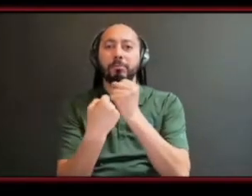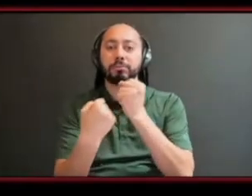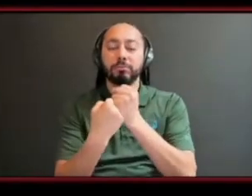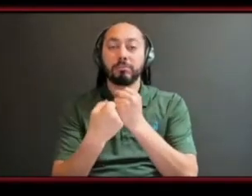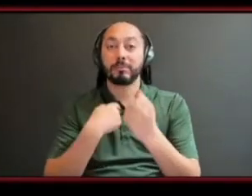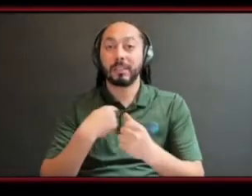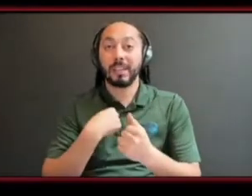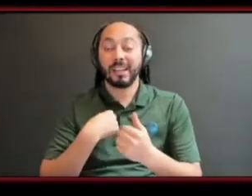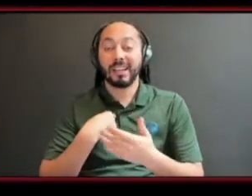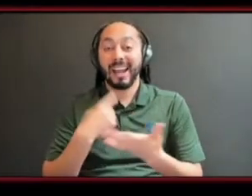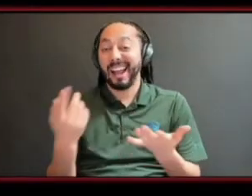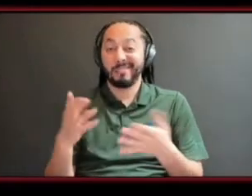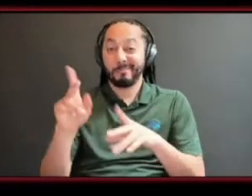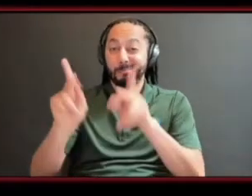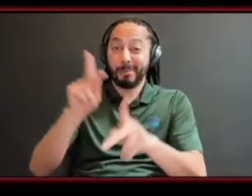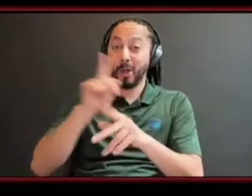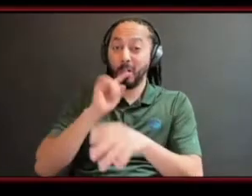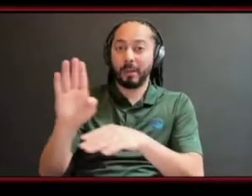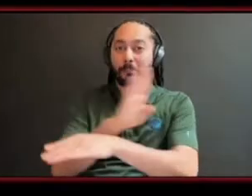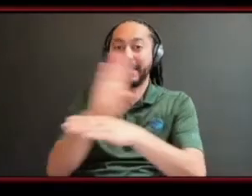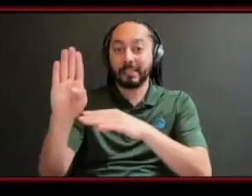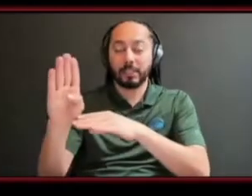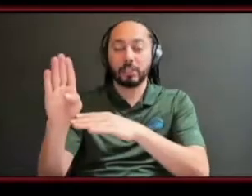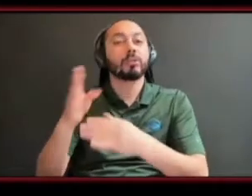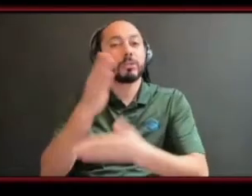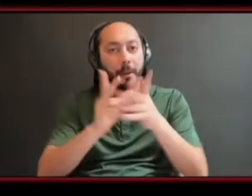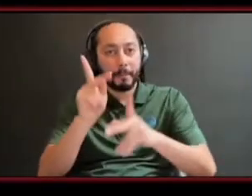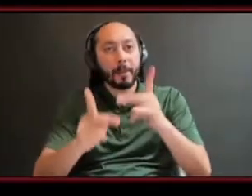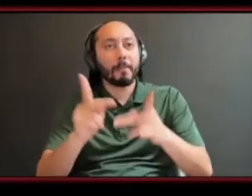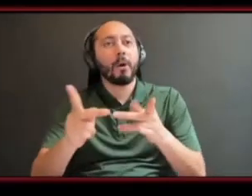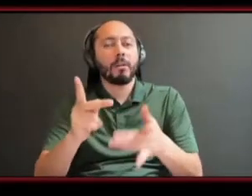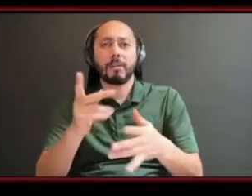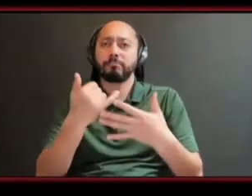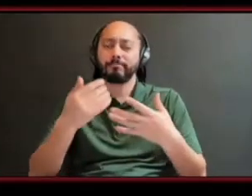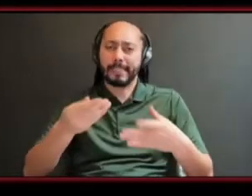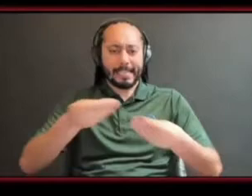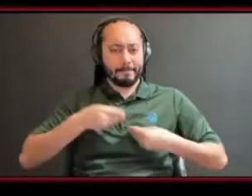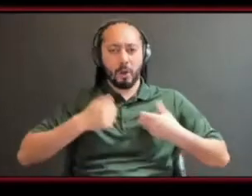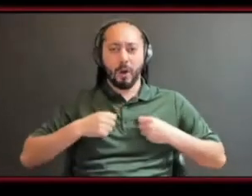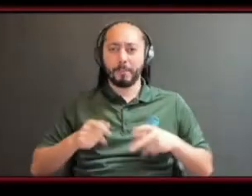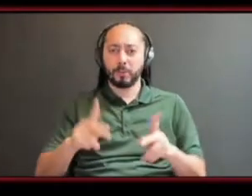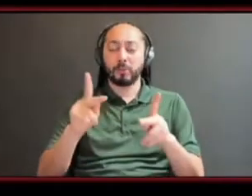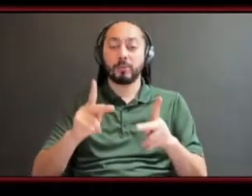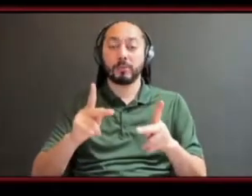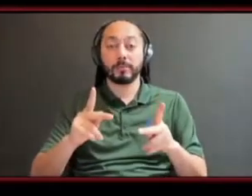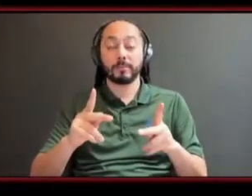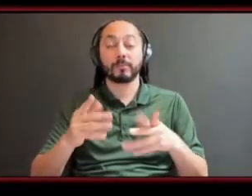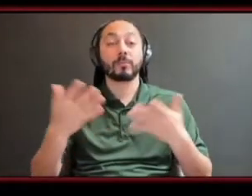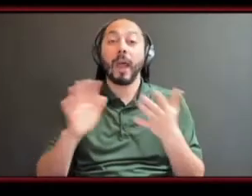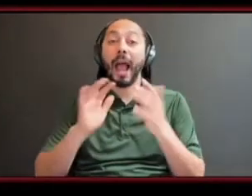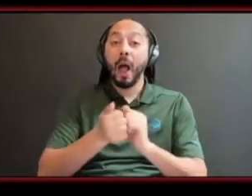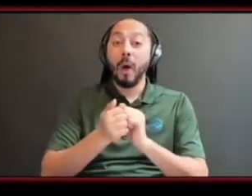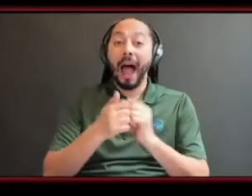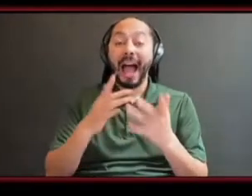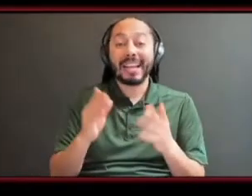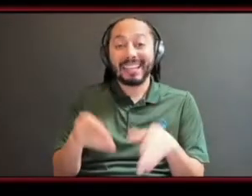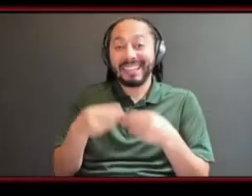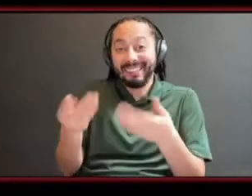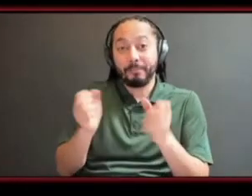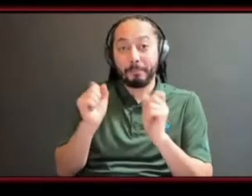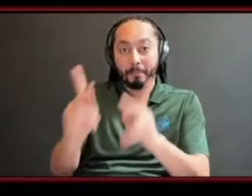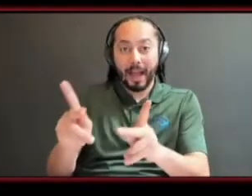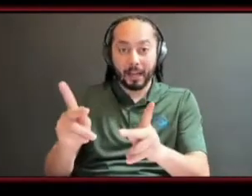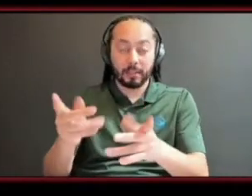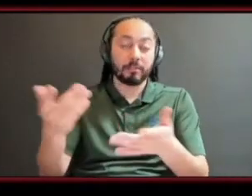me because people are busy so i appreciate that so some of the events that i've given back is uh when i'm offered to speak